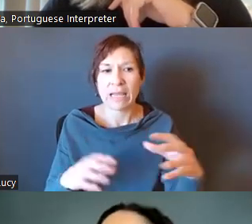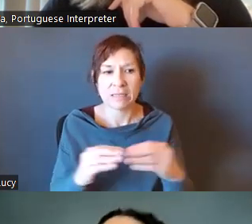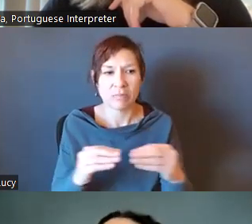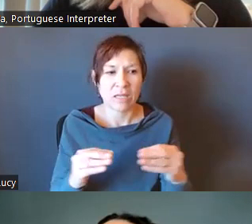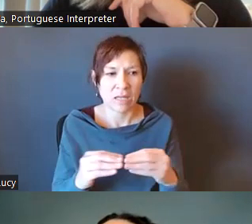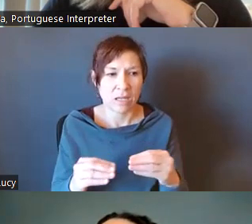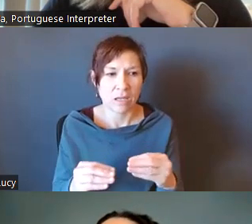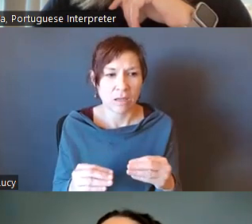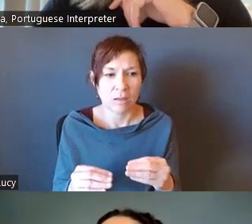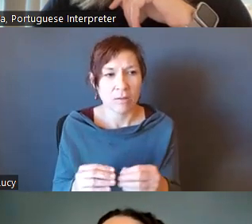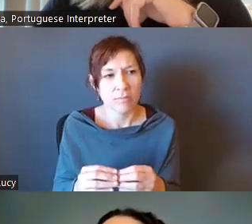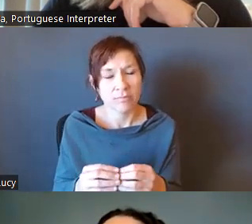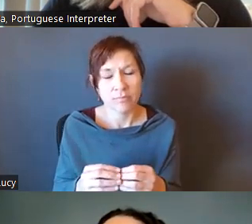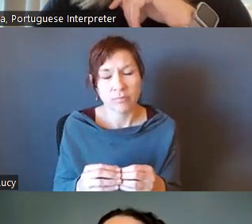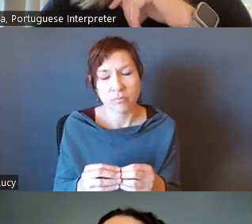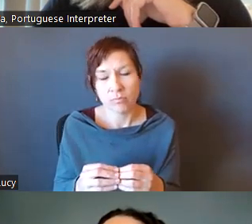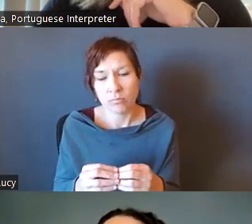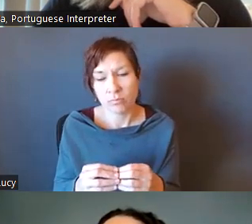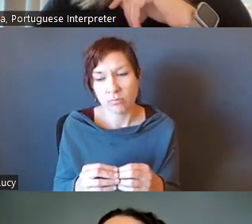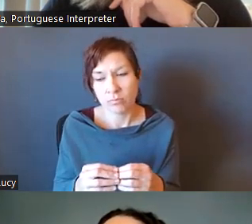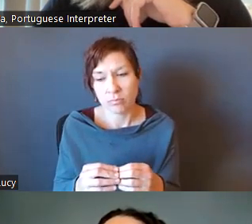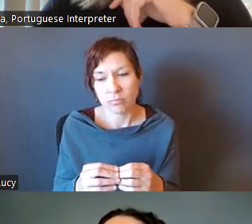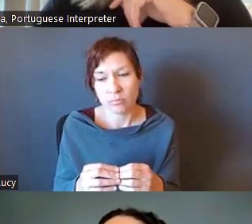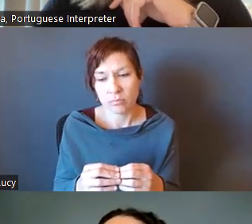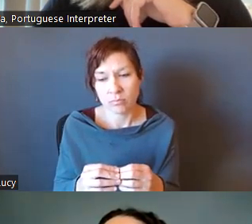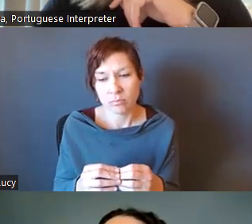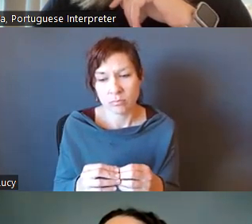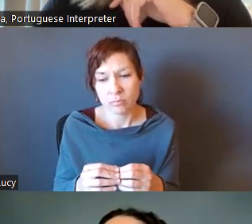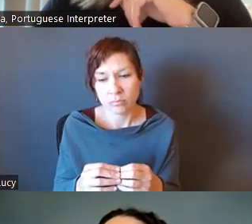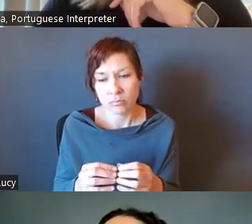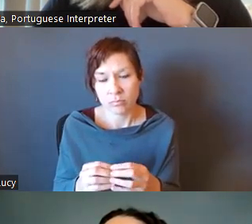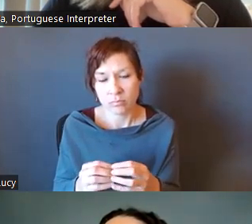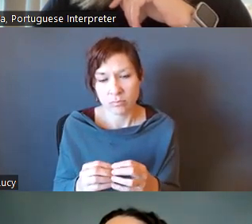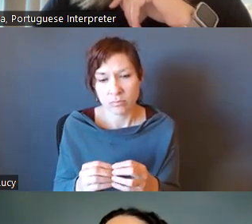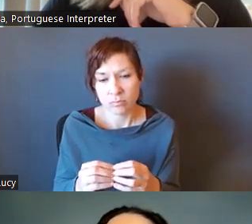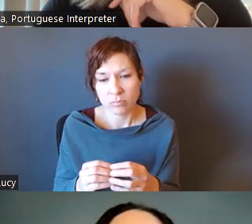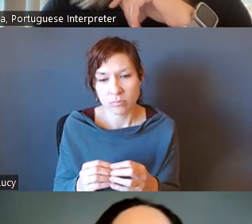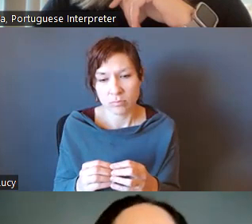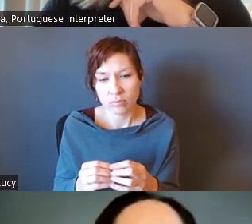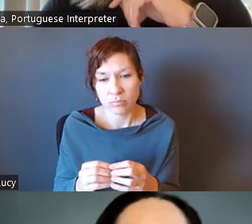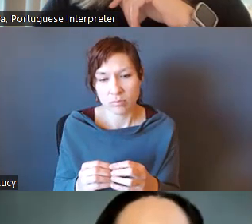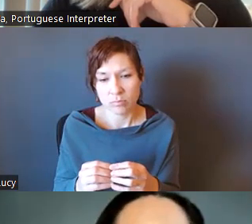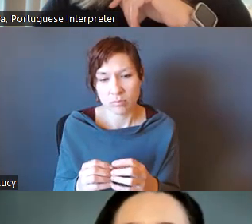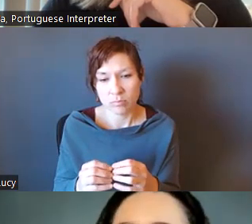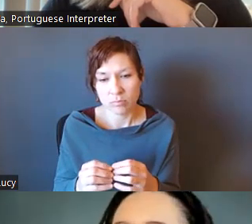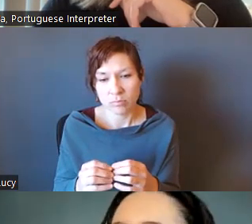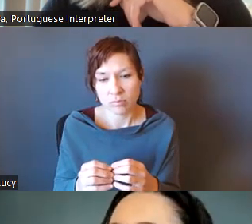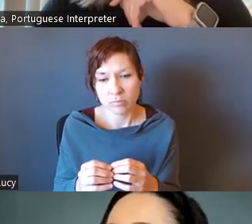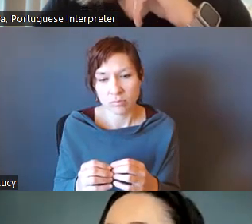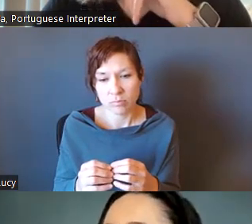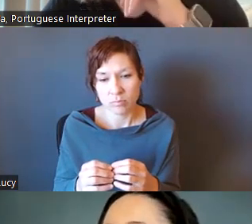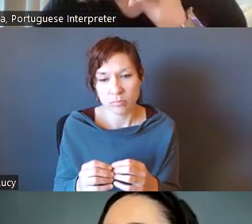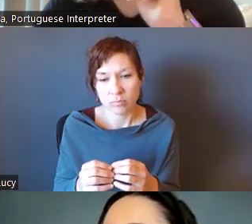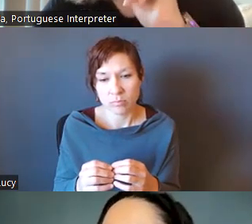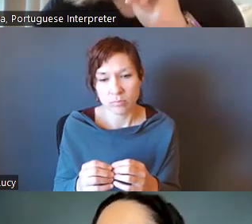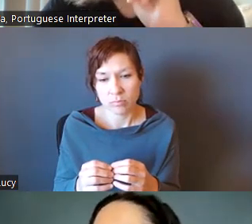what I was